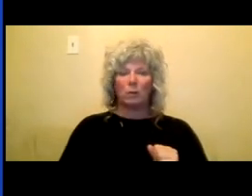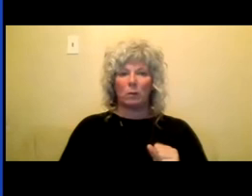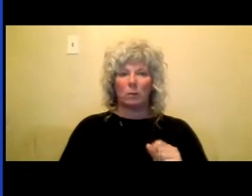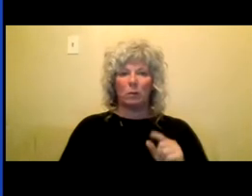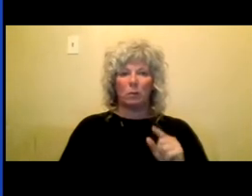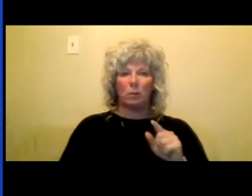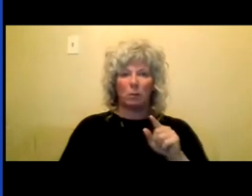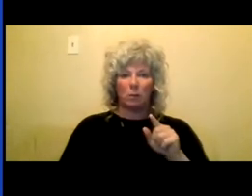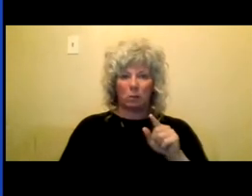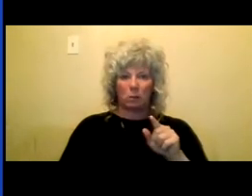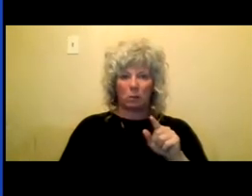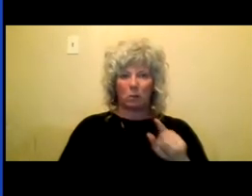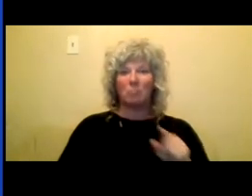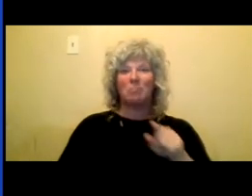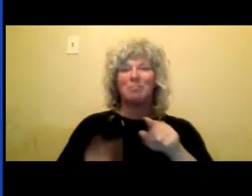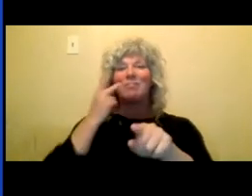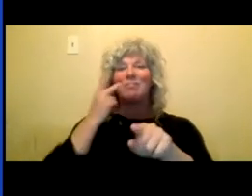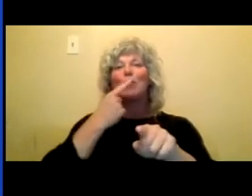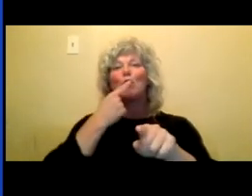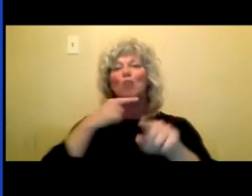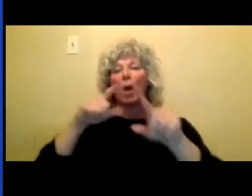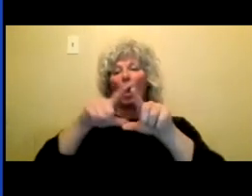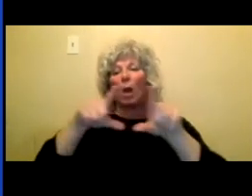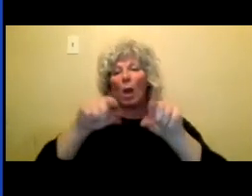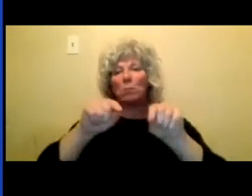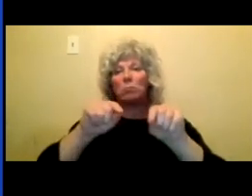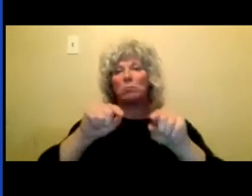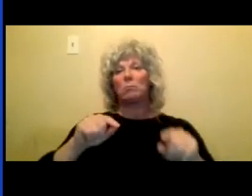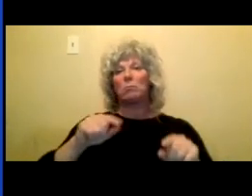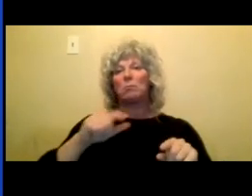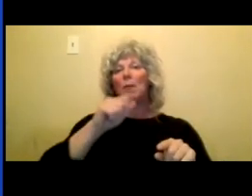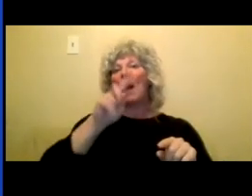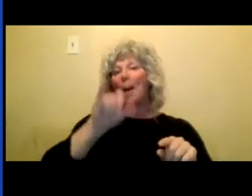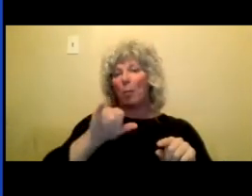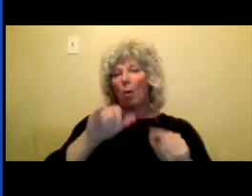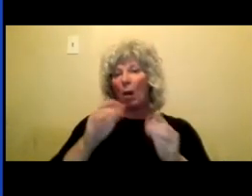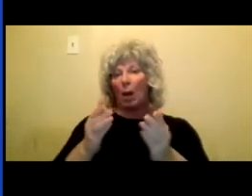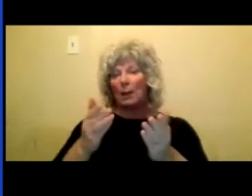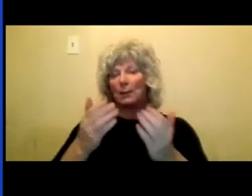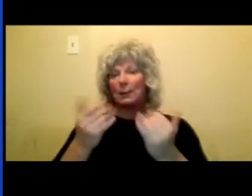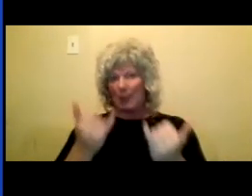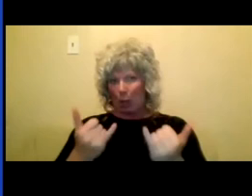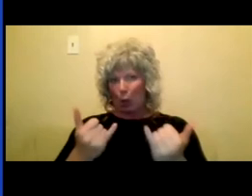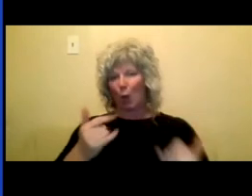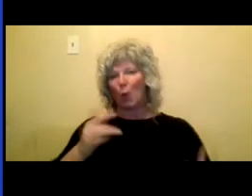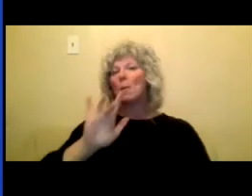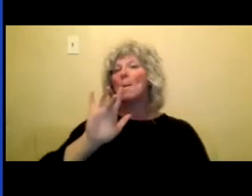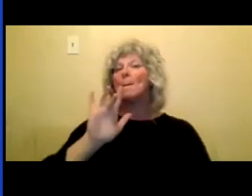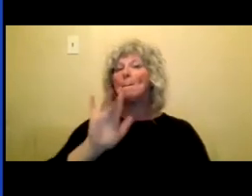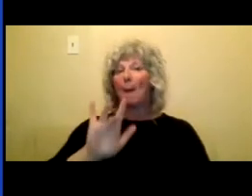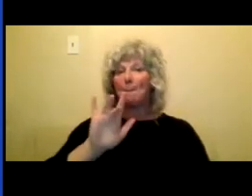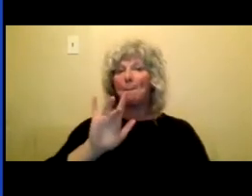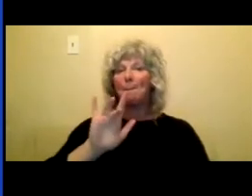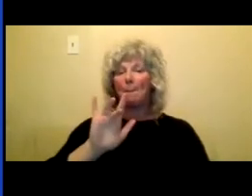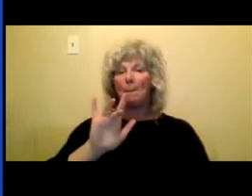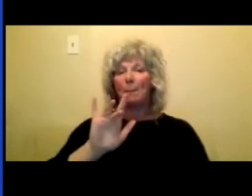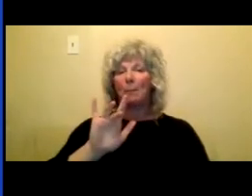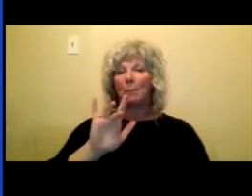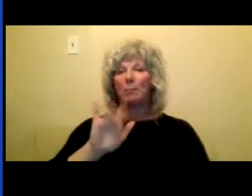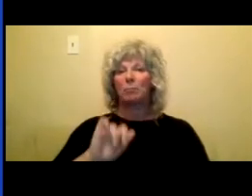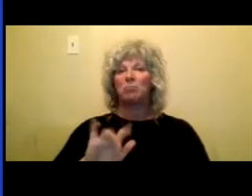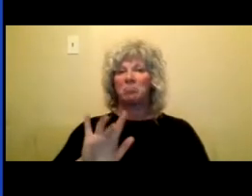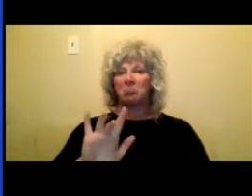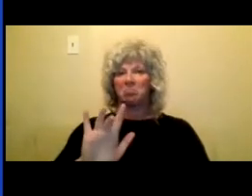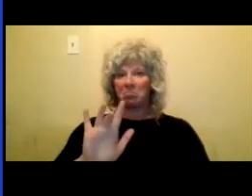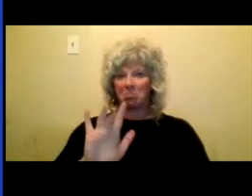apply here. Once you go there, it will prompt you to fill out a profile for